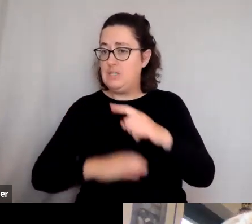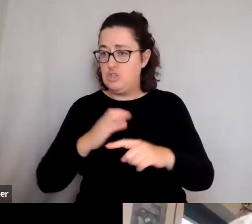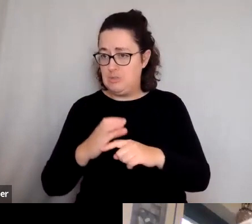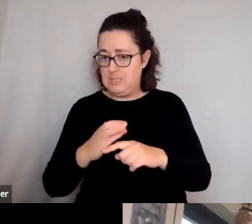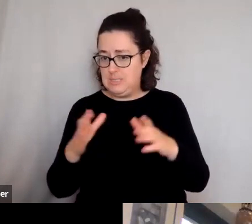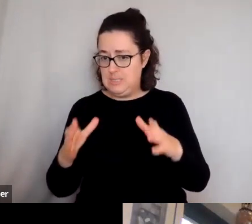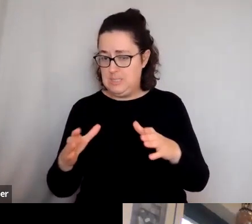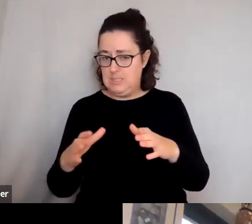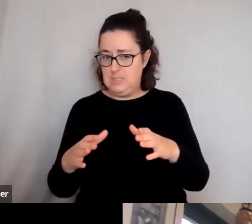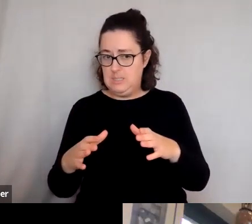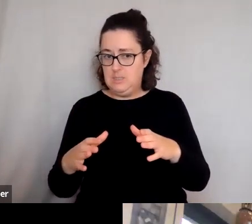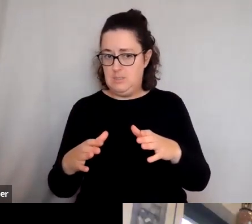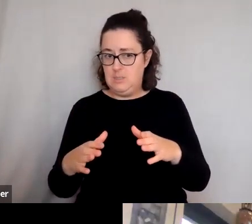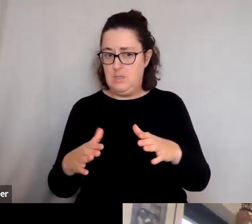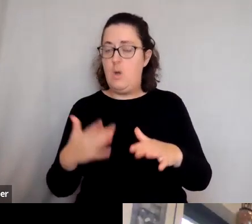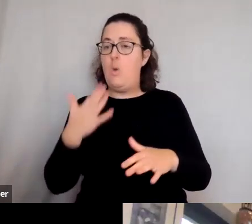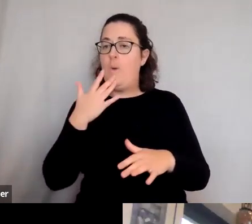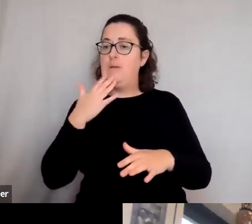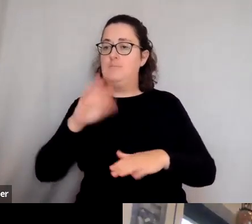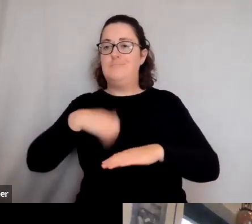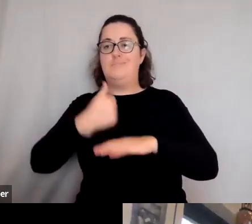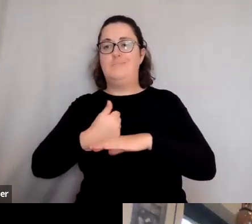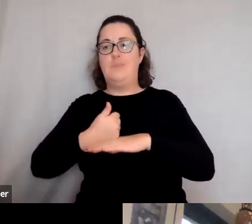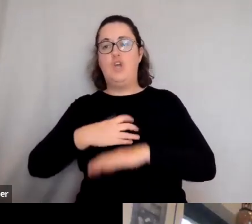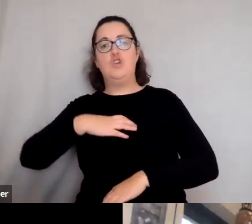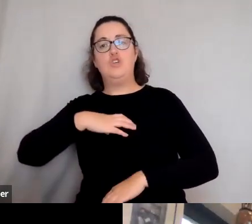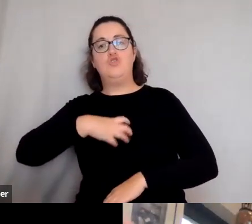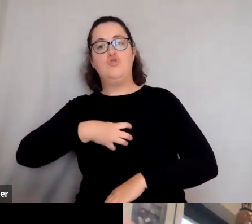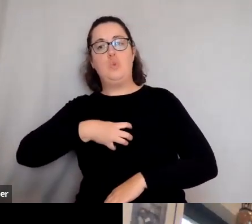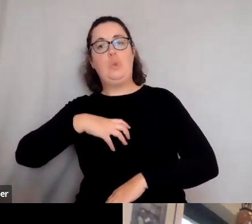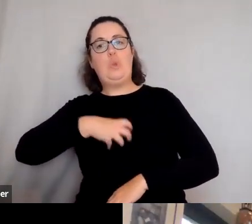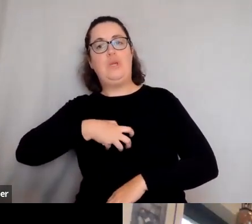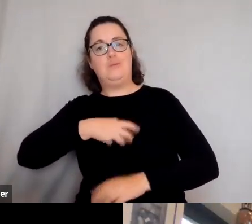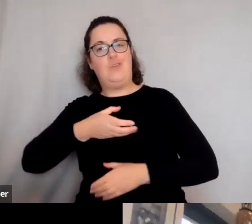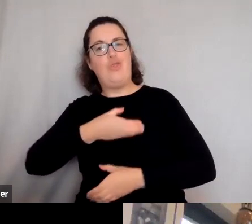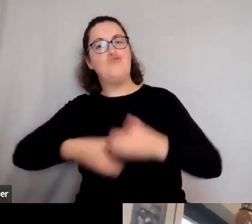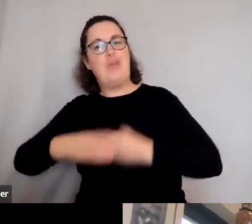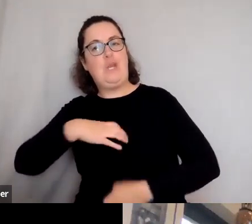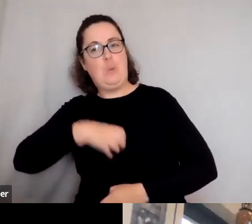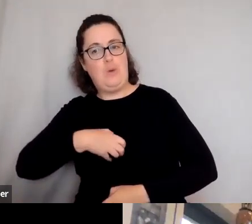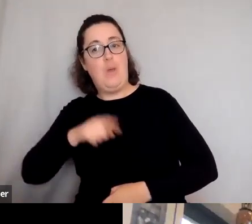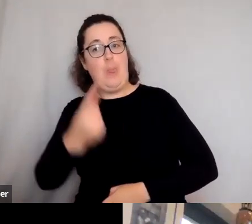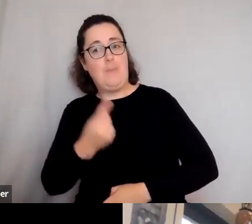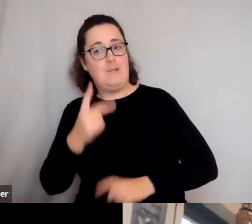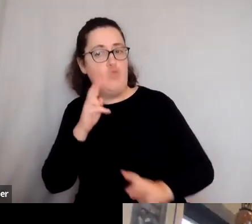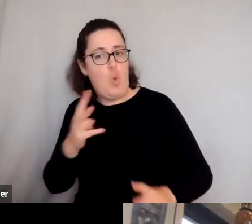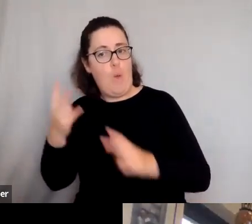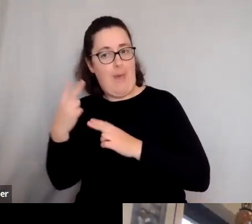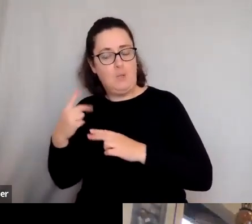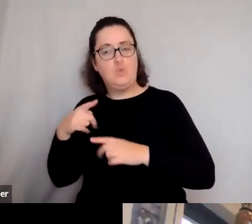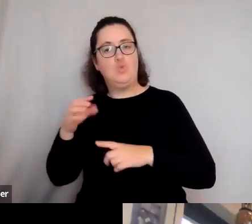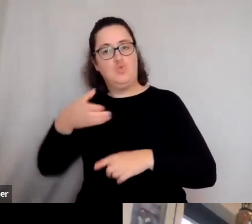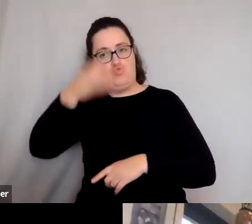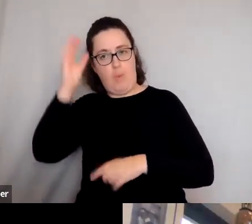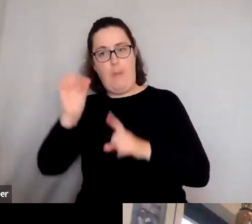British Trade Union movement, that they looked back to those struggles of early Rome and the plebeians saying,